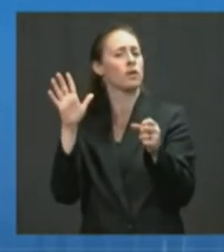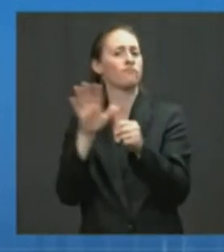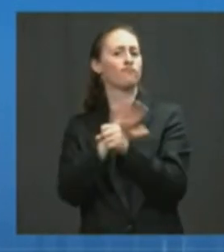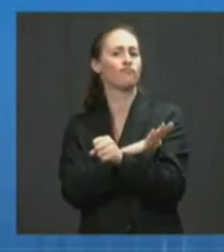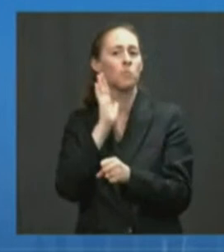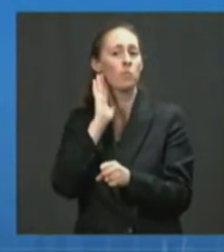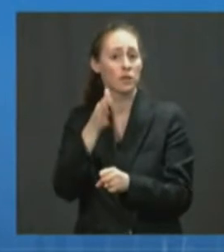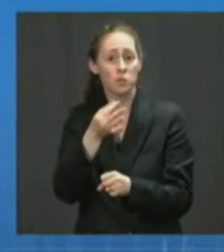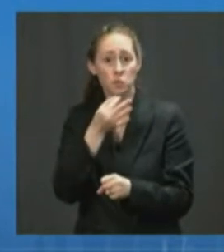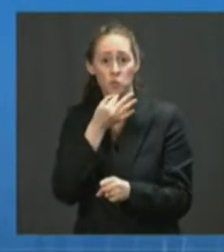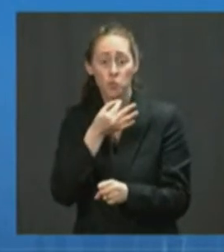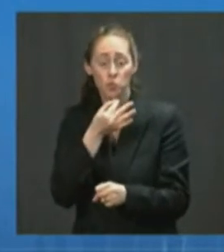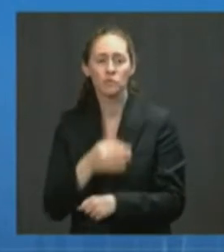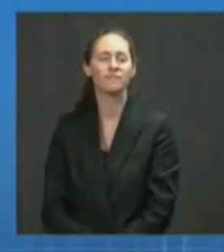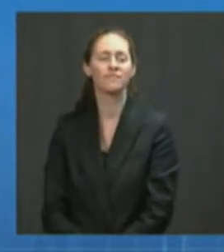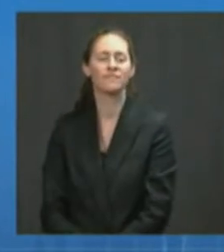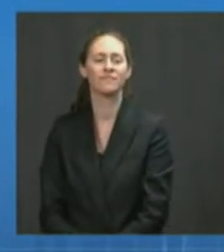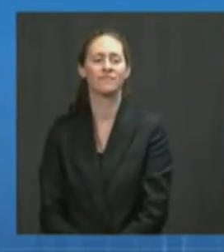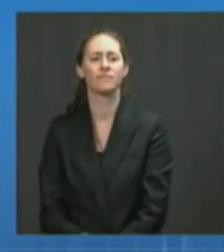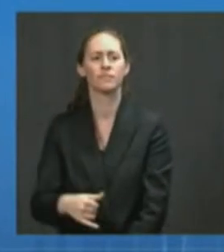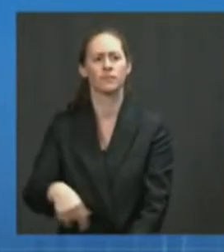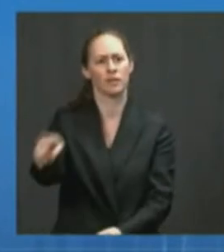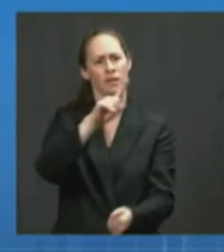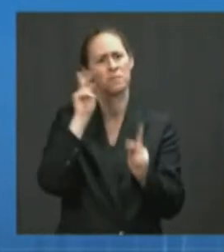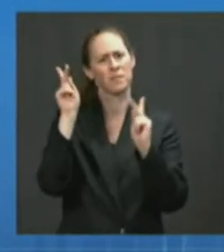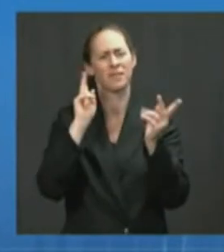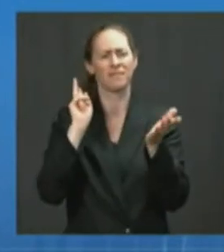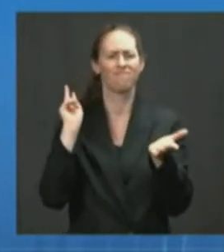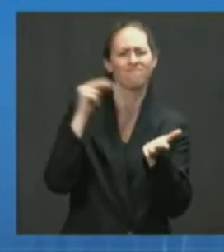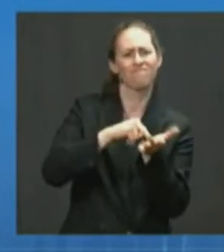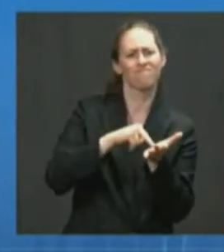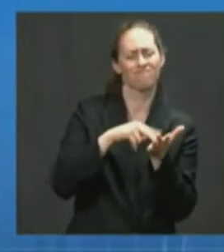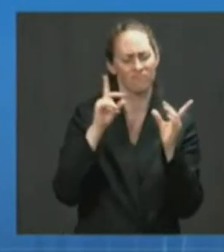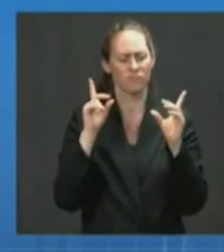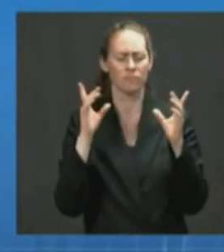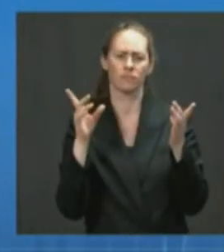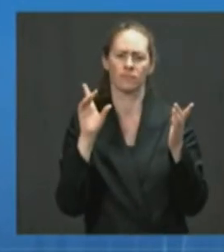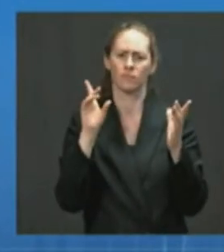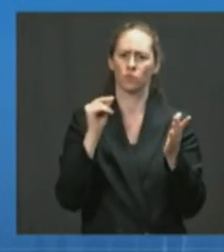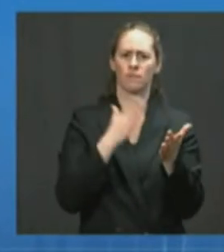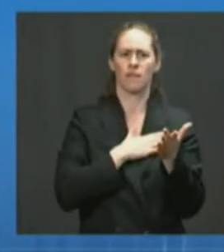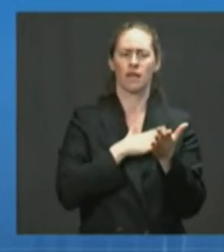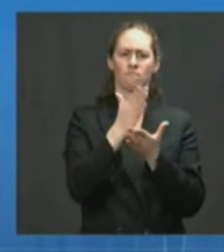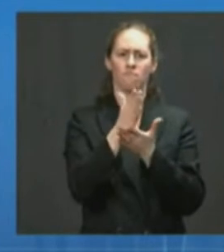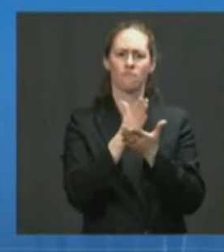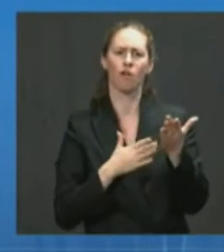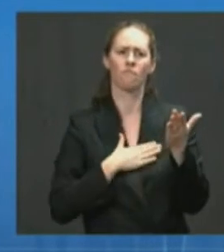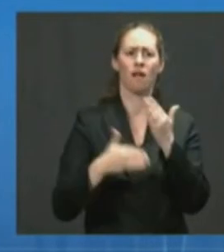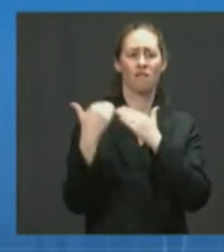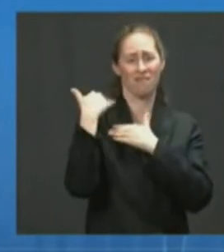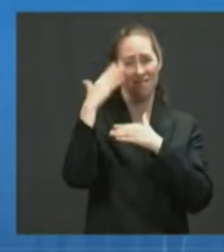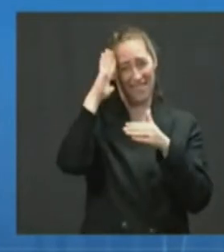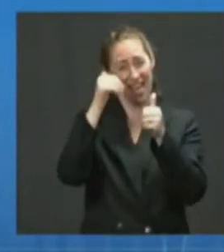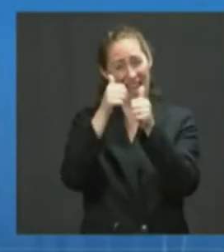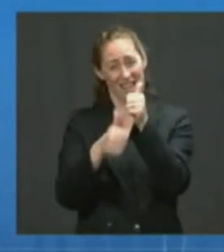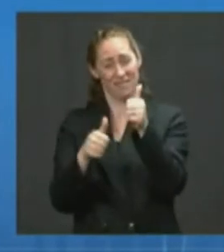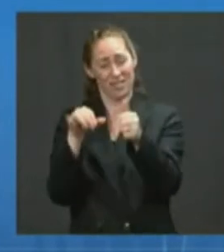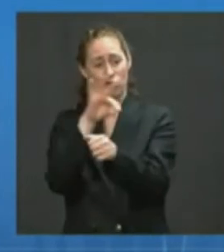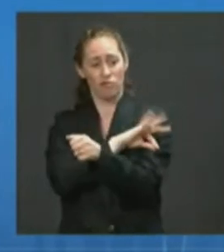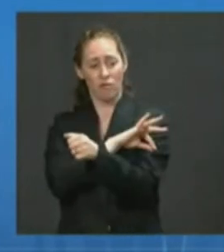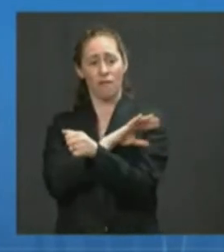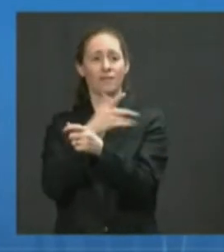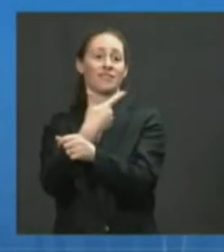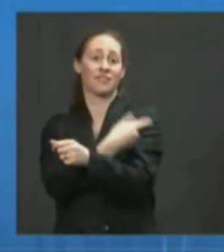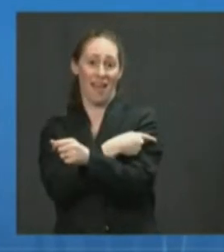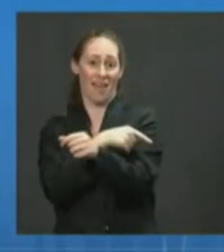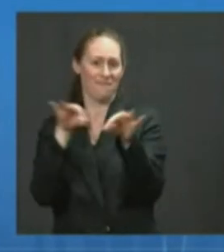These Americans are stepping up and doing their part. Each shot matters. Each additional person fully